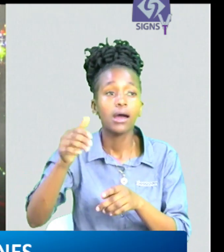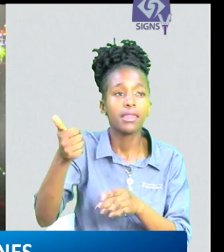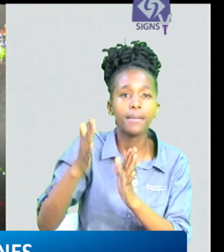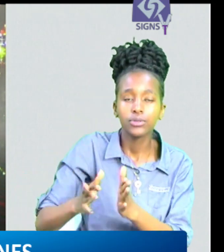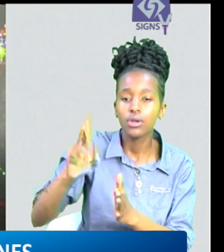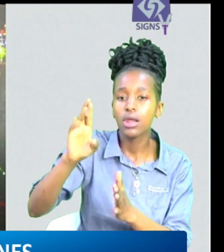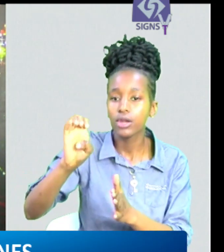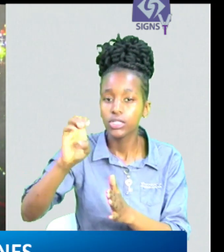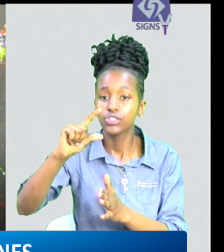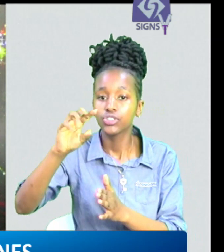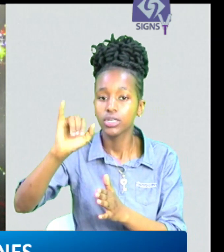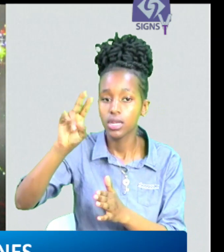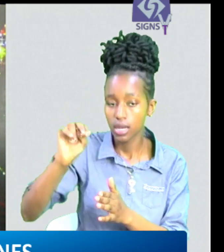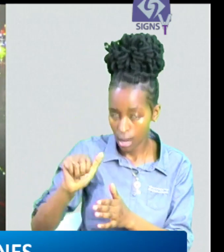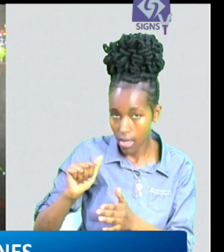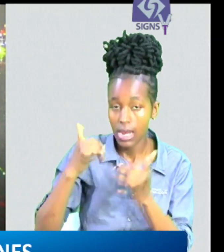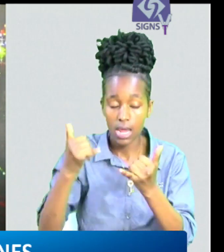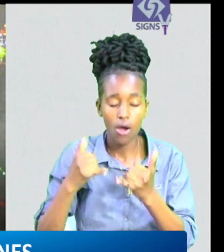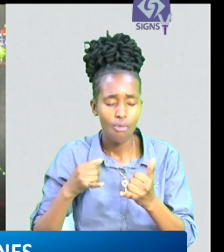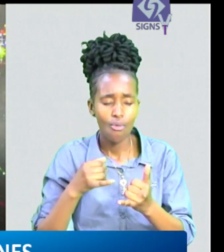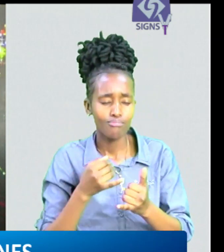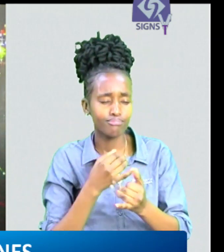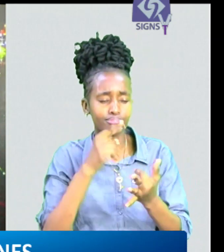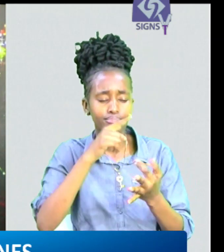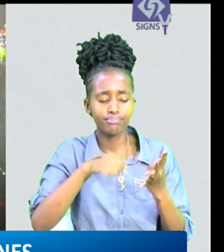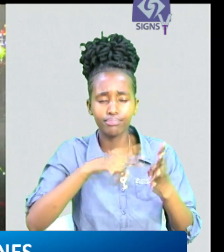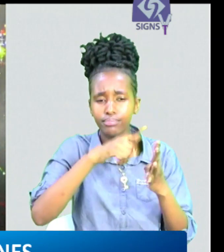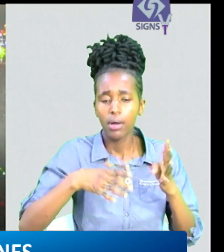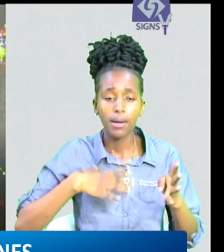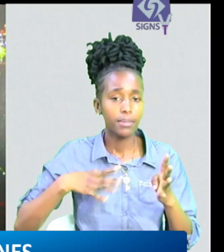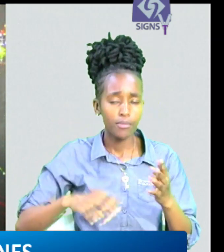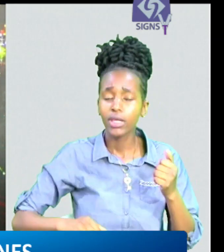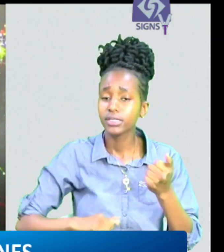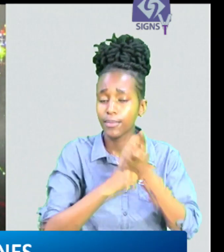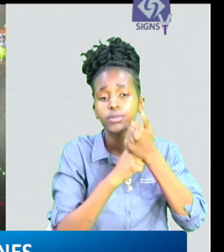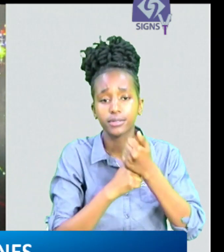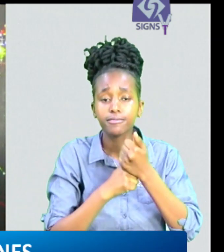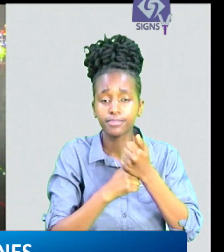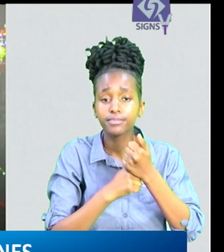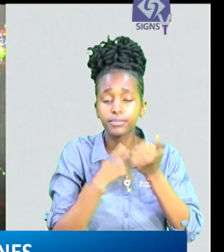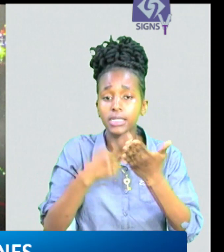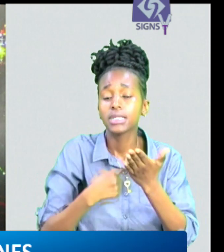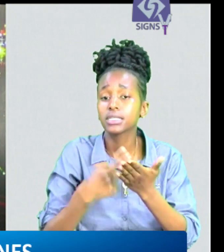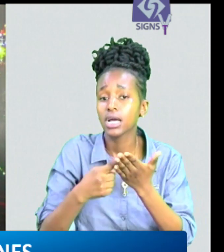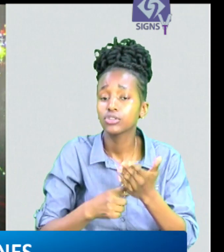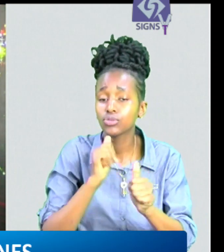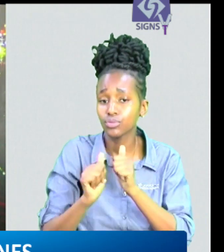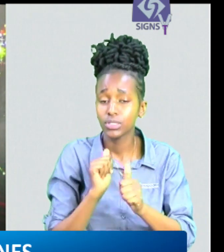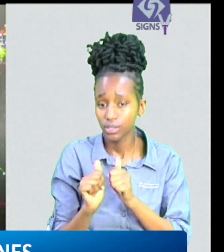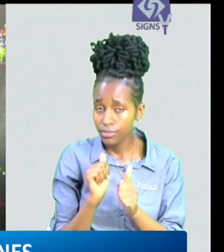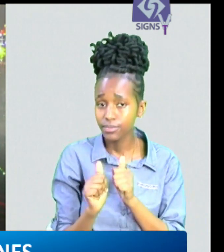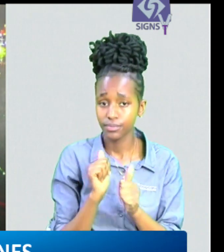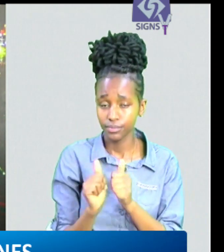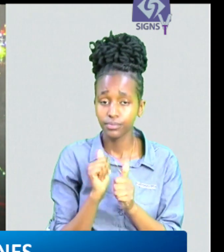adjuang peter obasso and regina kizito the party supports the ongoing bipartisan talks between the azmiola